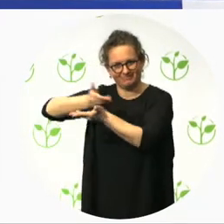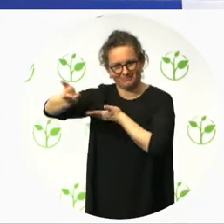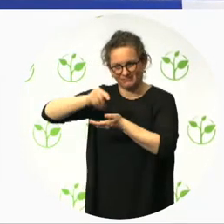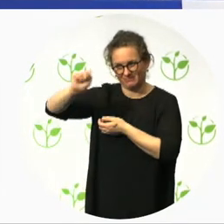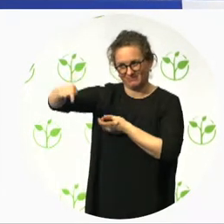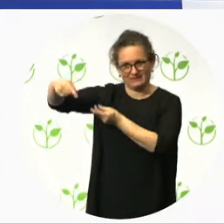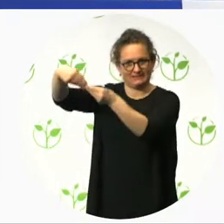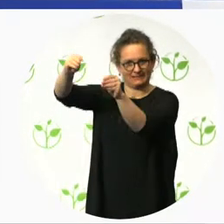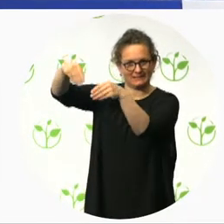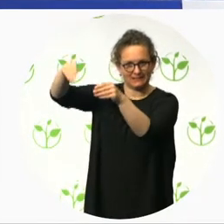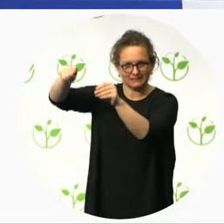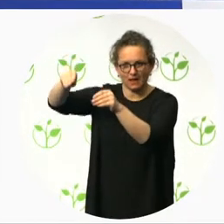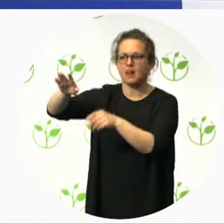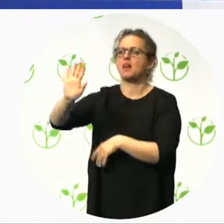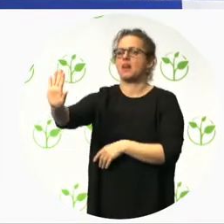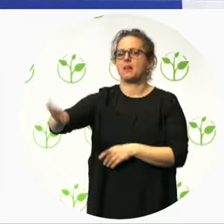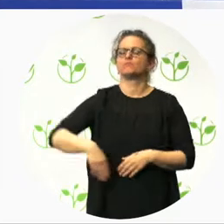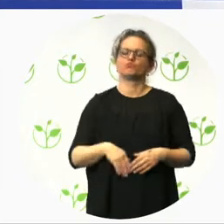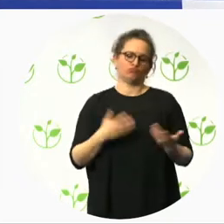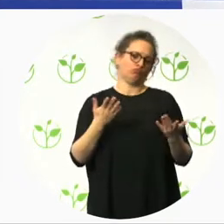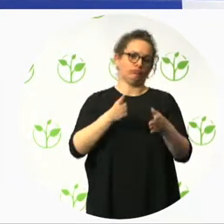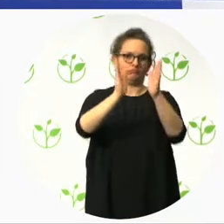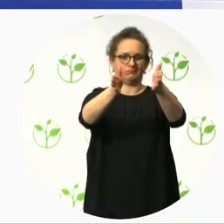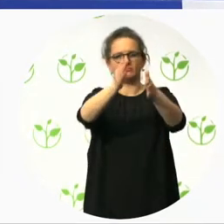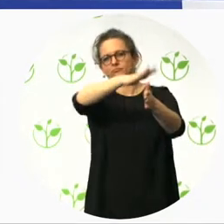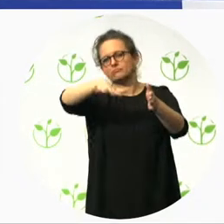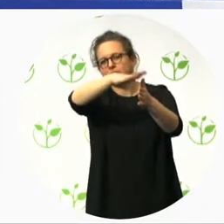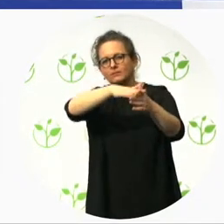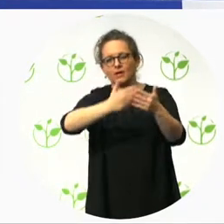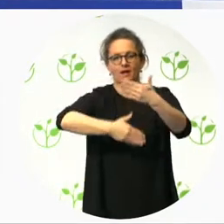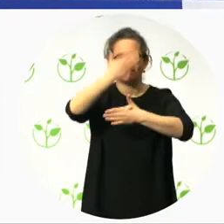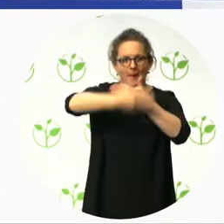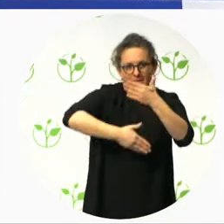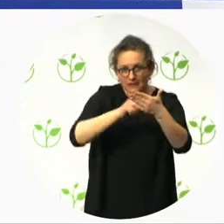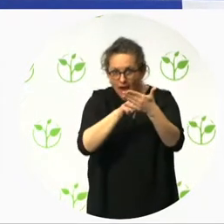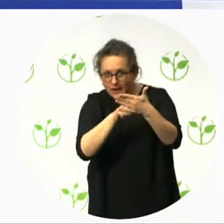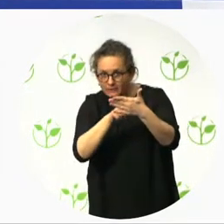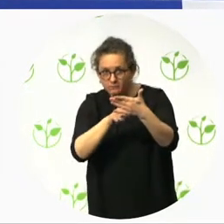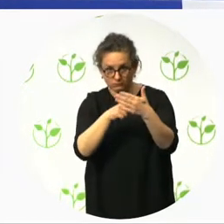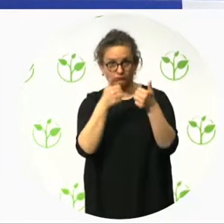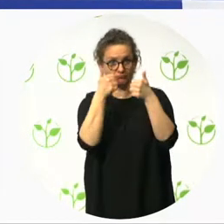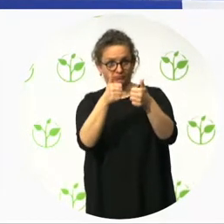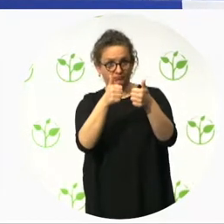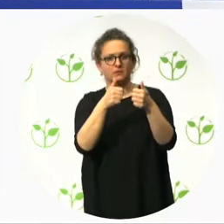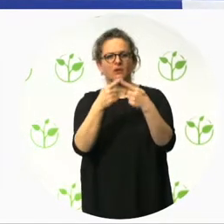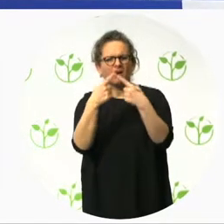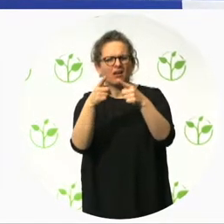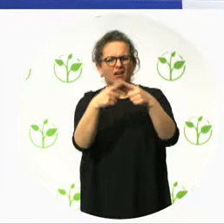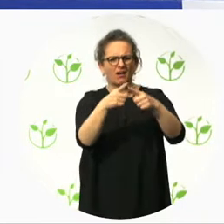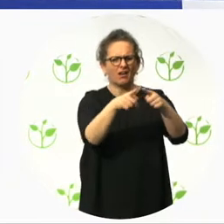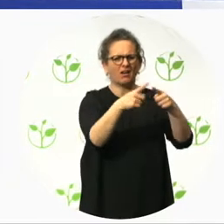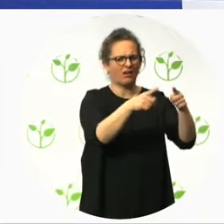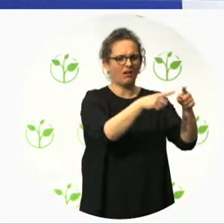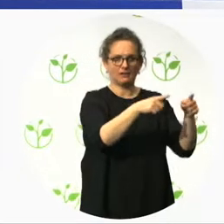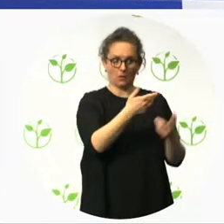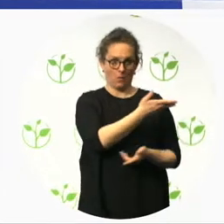an accessible parking lot, accessible entrance, also